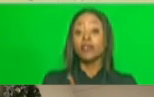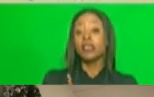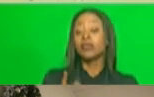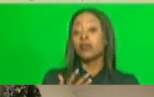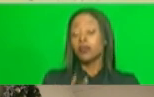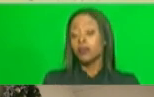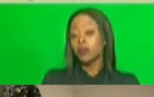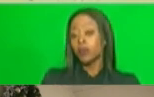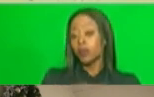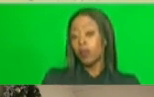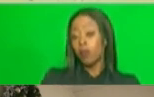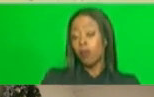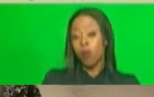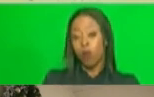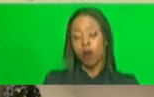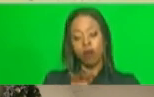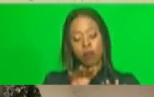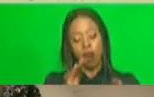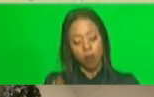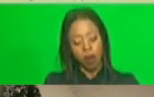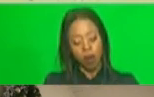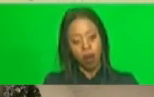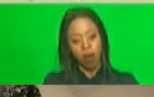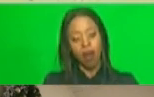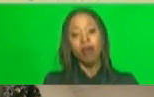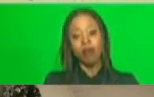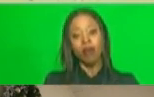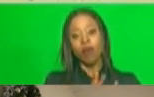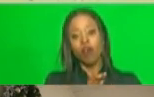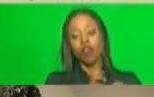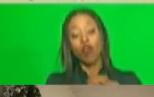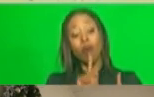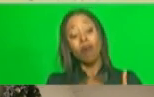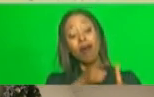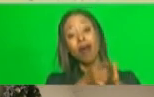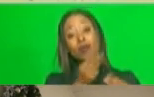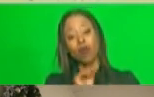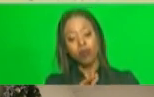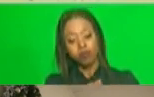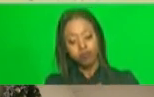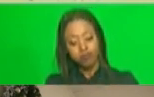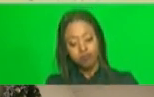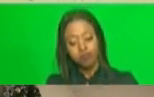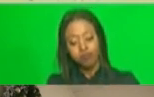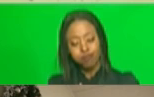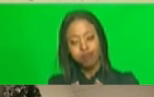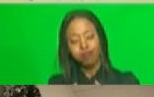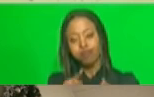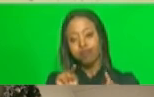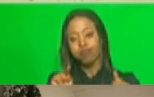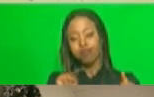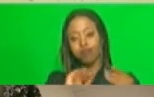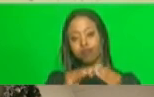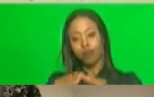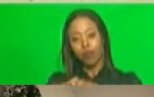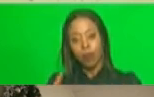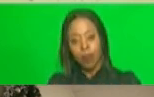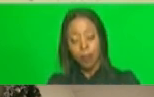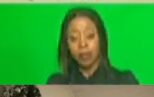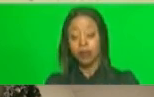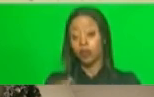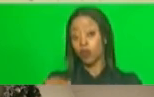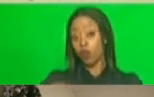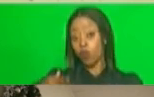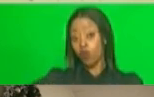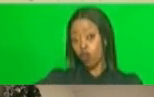complemented by a public education campaign aimed at communities, owners of shops,